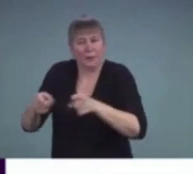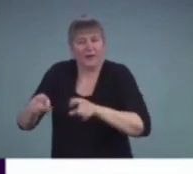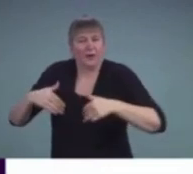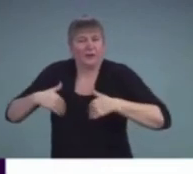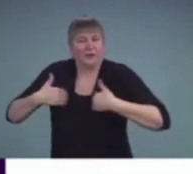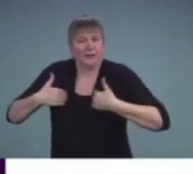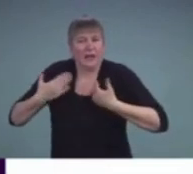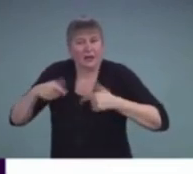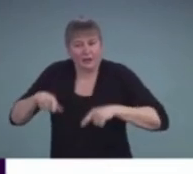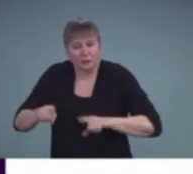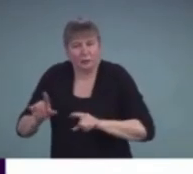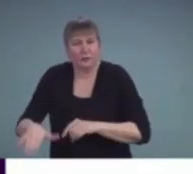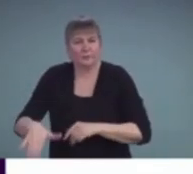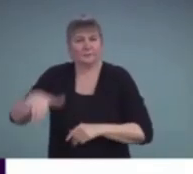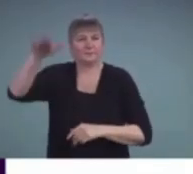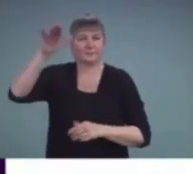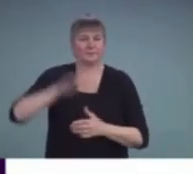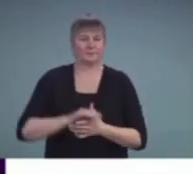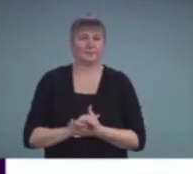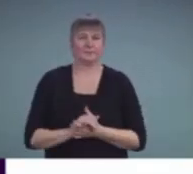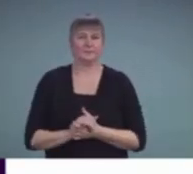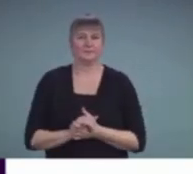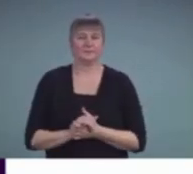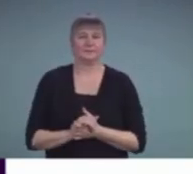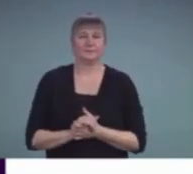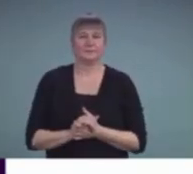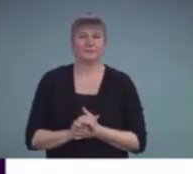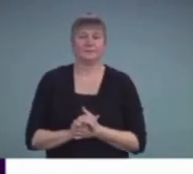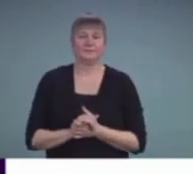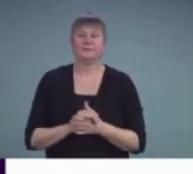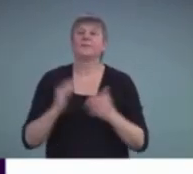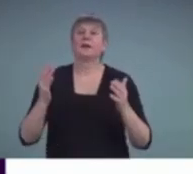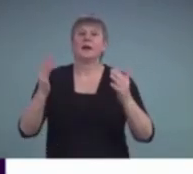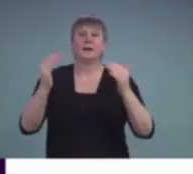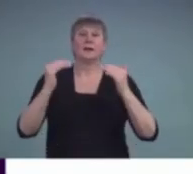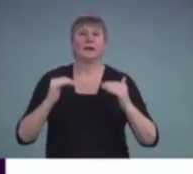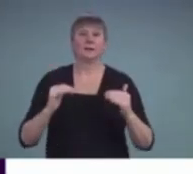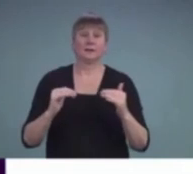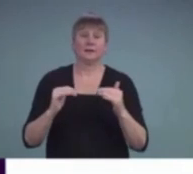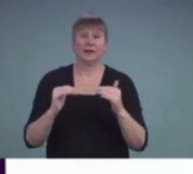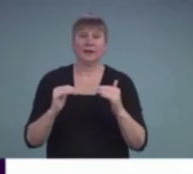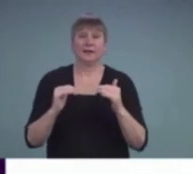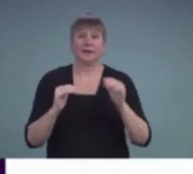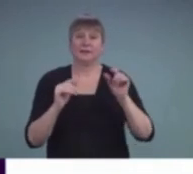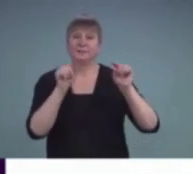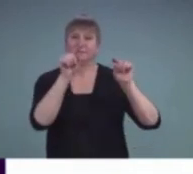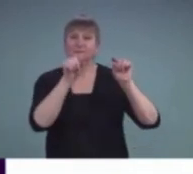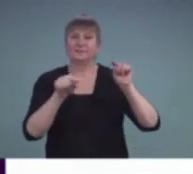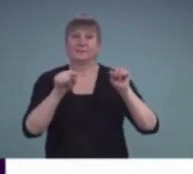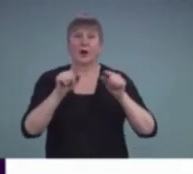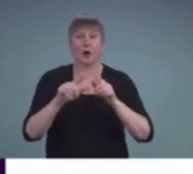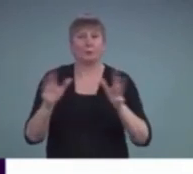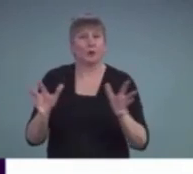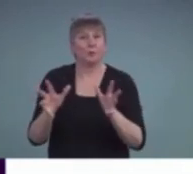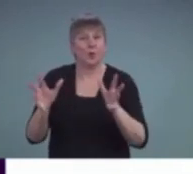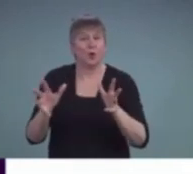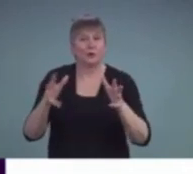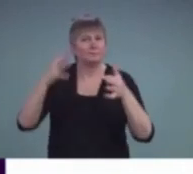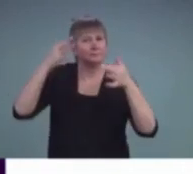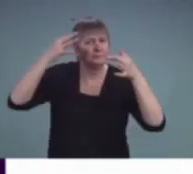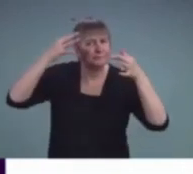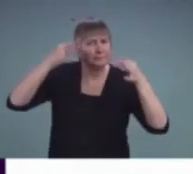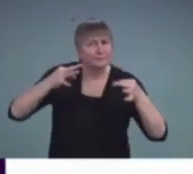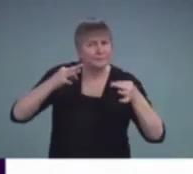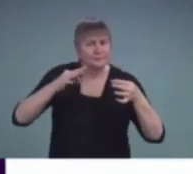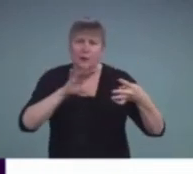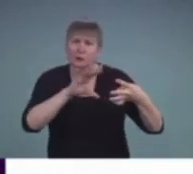children as they grow up. Promoting choice making, I remember back when I was working in